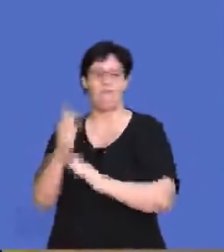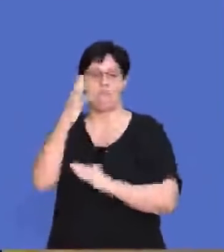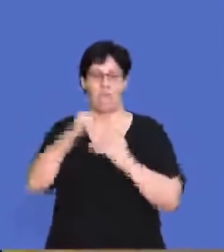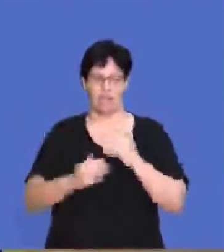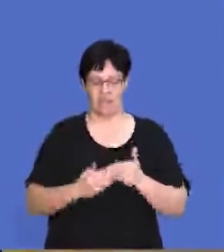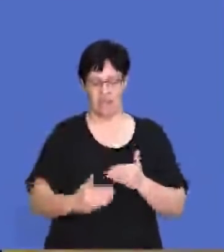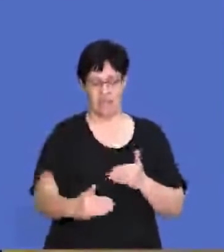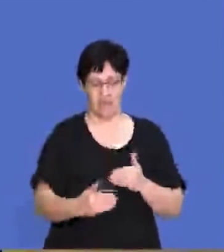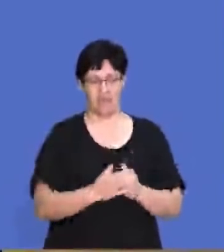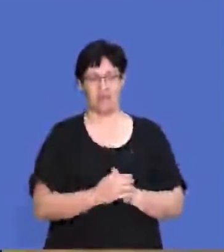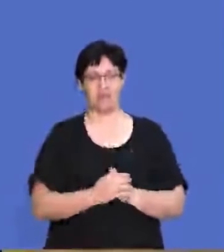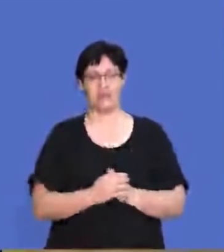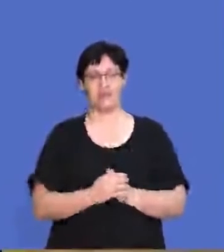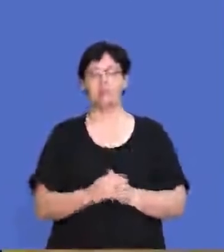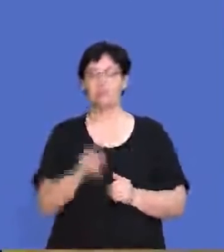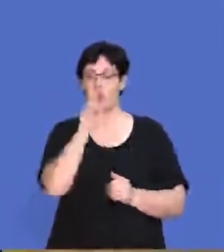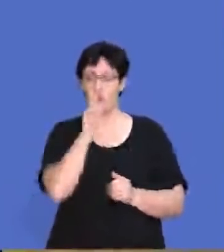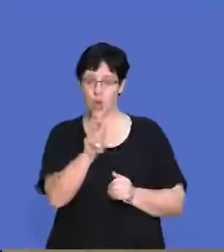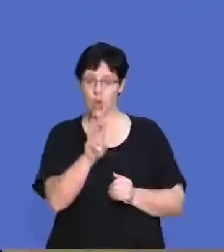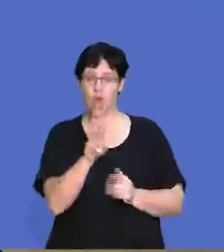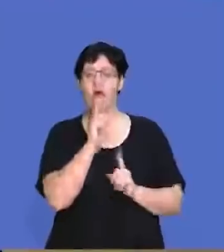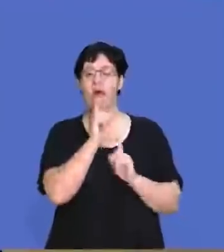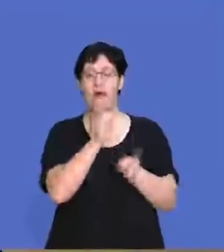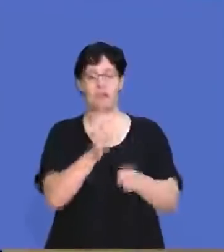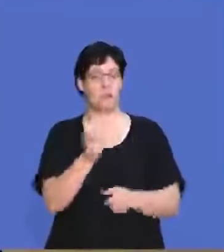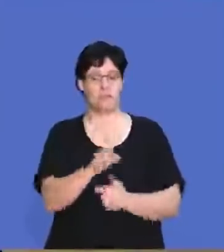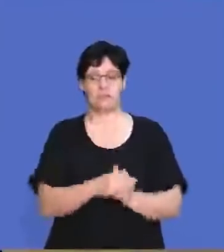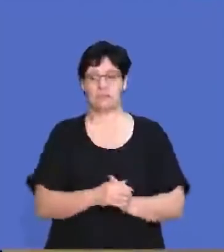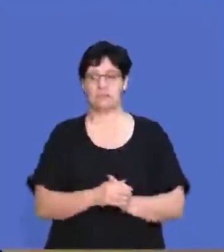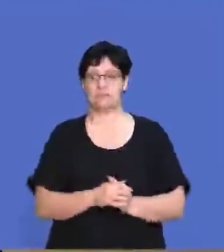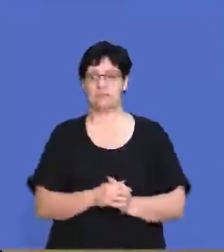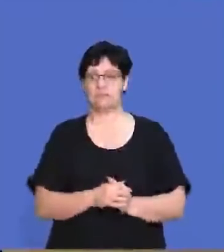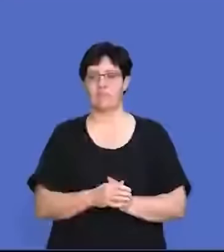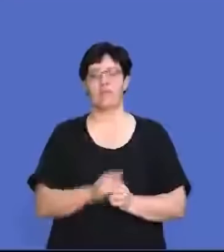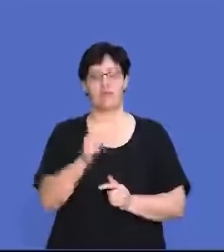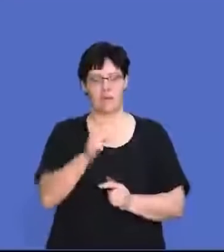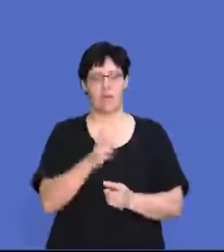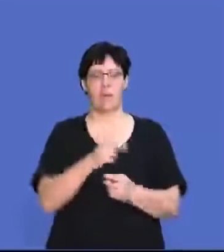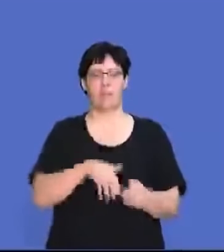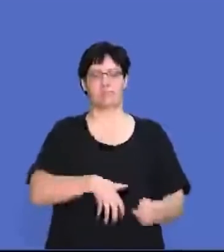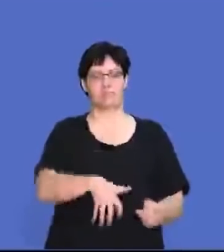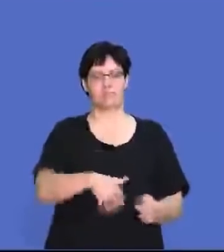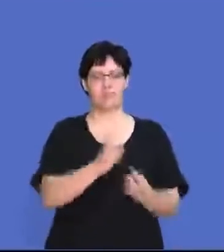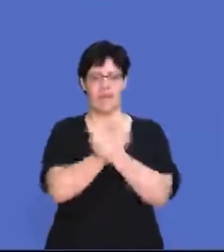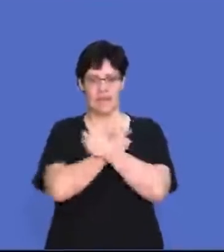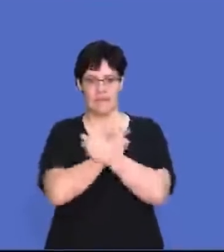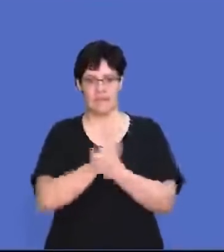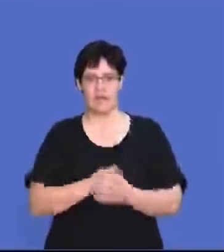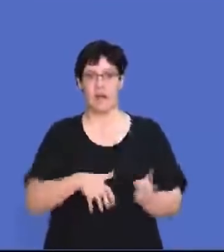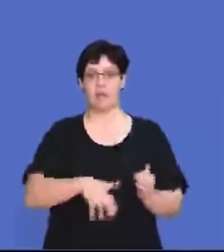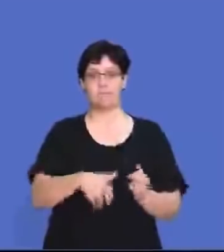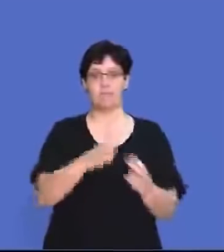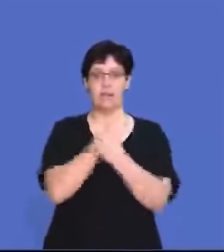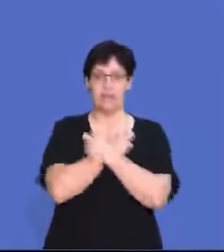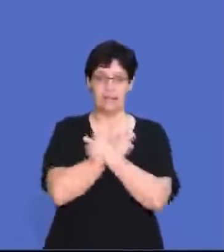four consecutive months. So if we look at the potential answers for it, it is going to be maternity leave.